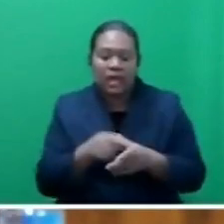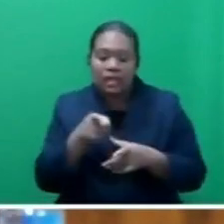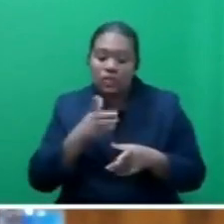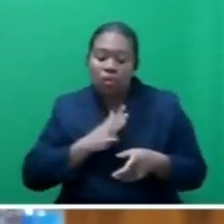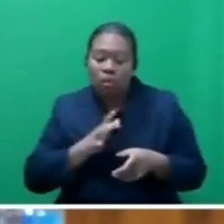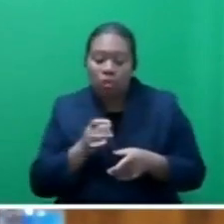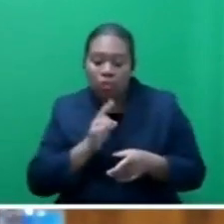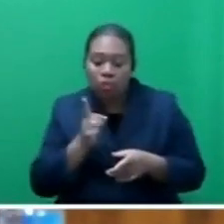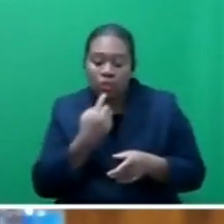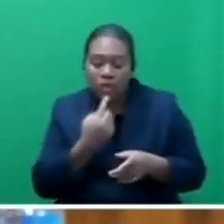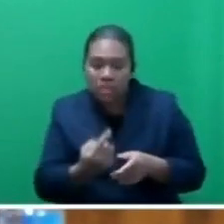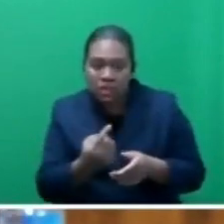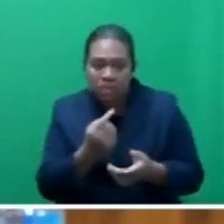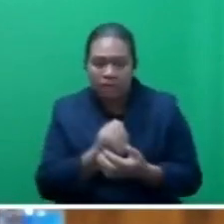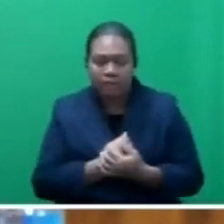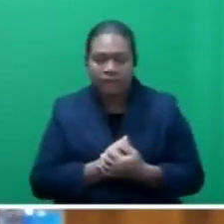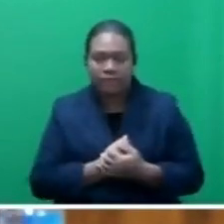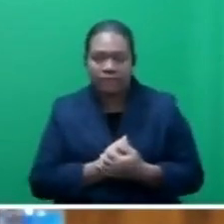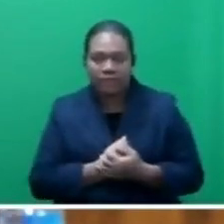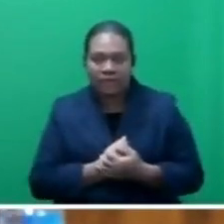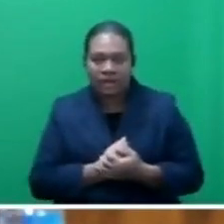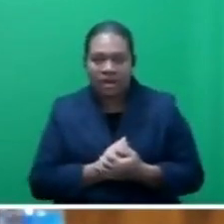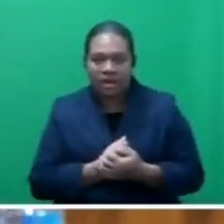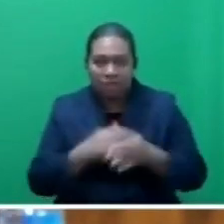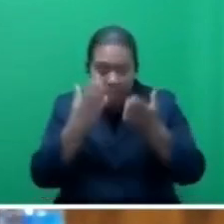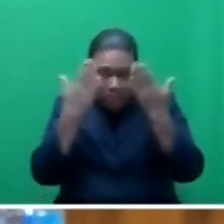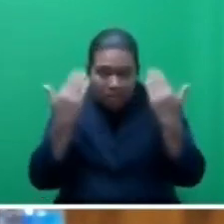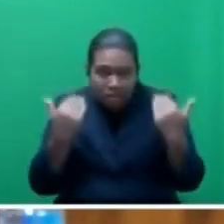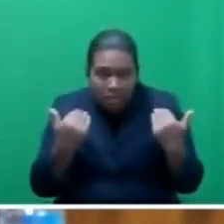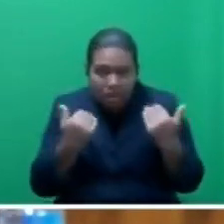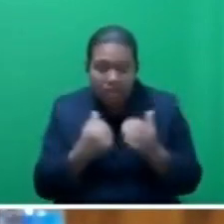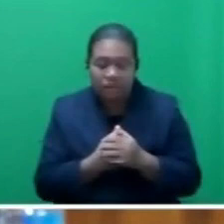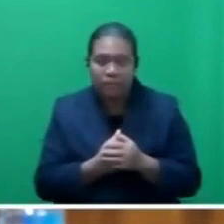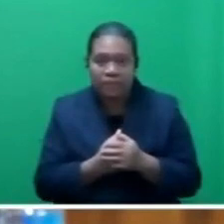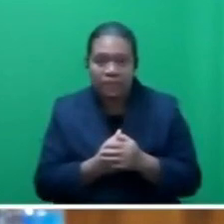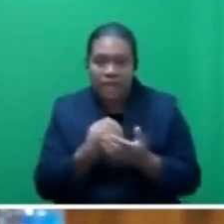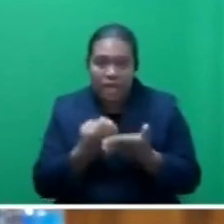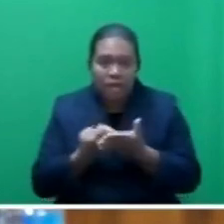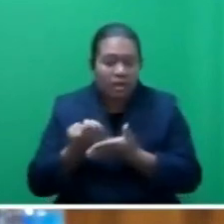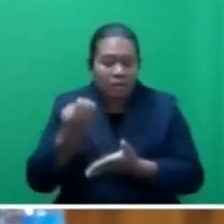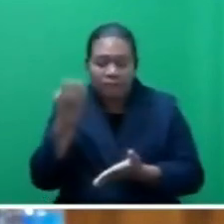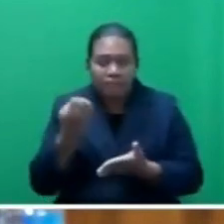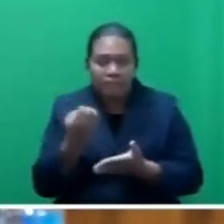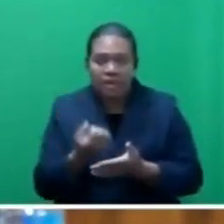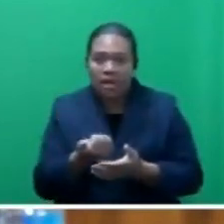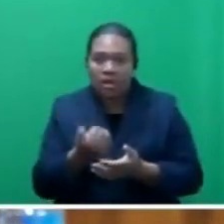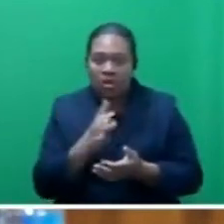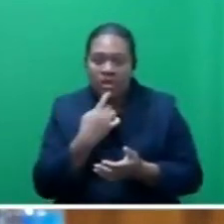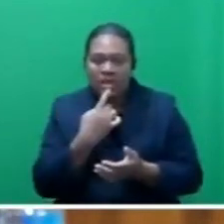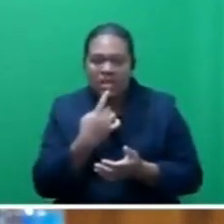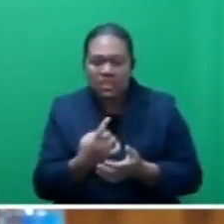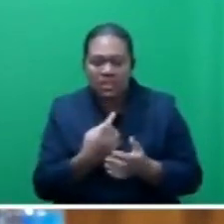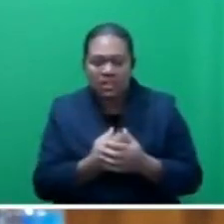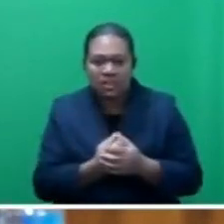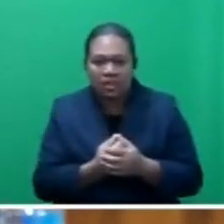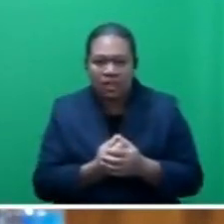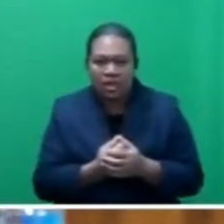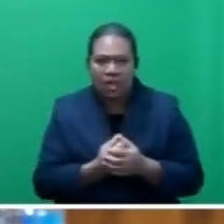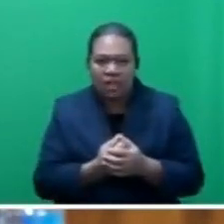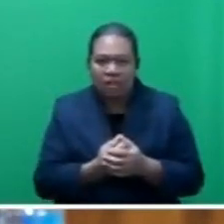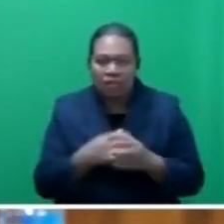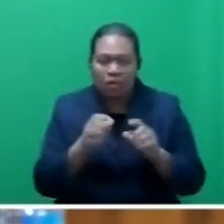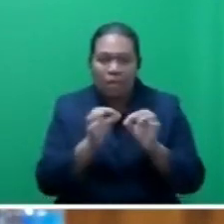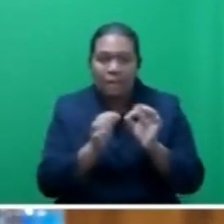Mr. Speaker said, Honorable Minister of Economy exactly said, this is unpatriotic for Mr.